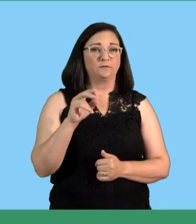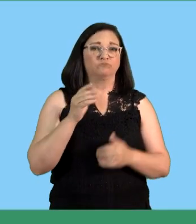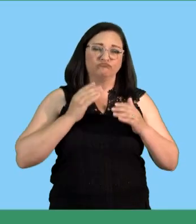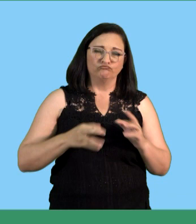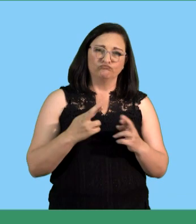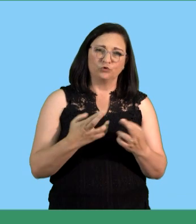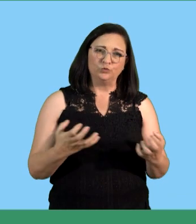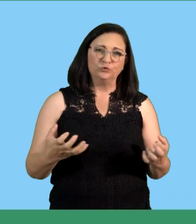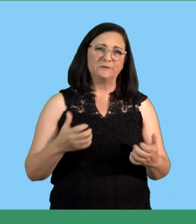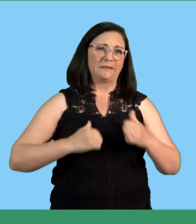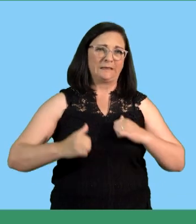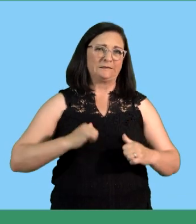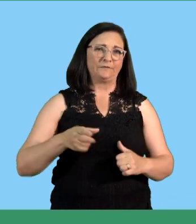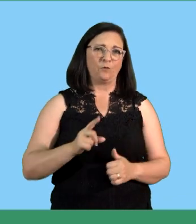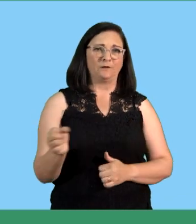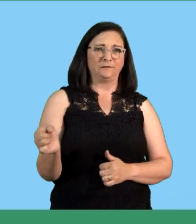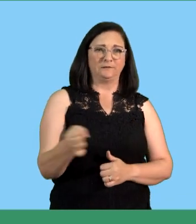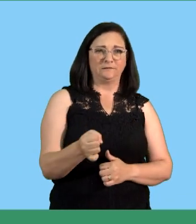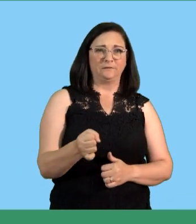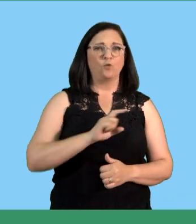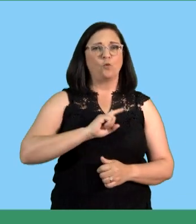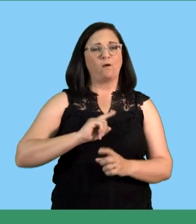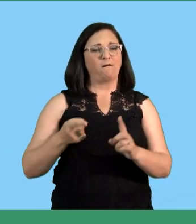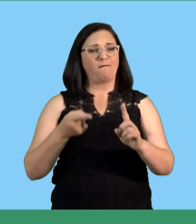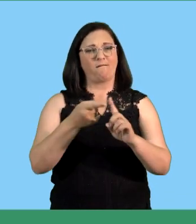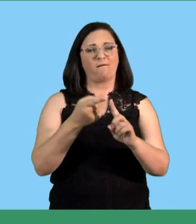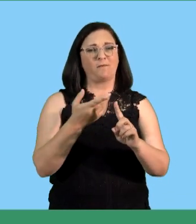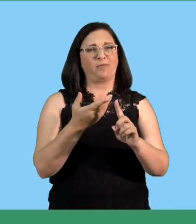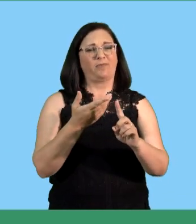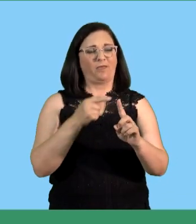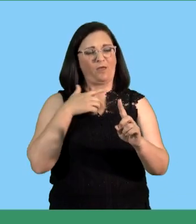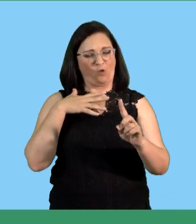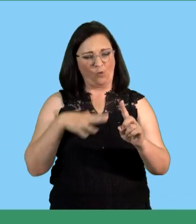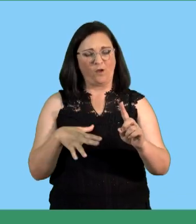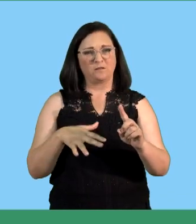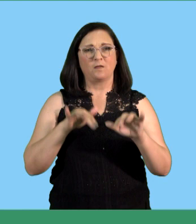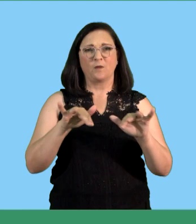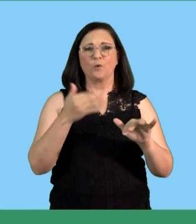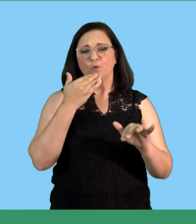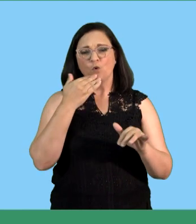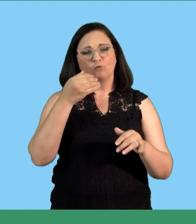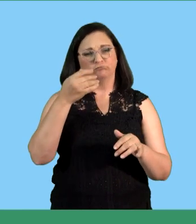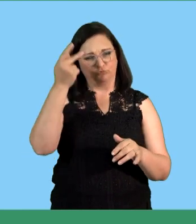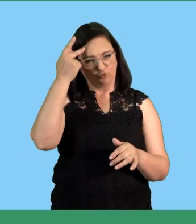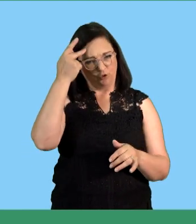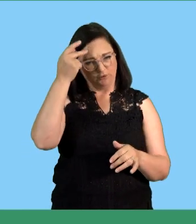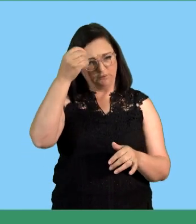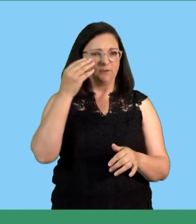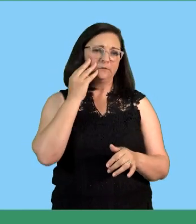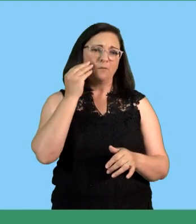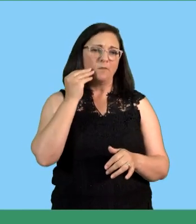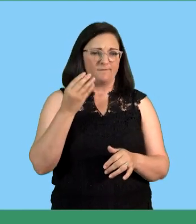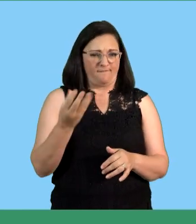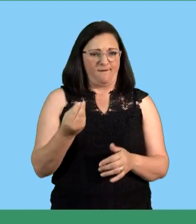activities recruitment which aims at finding candidates who have the necessary knowledge and experience